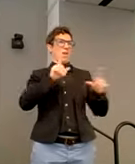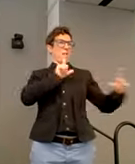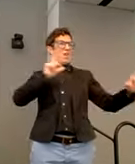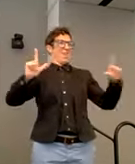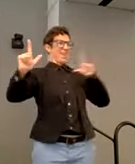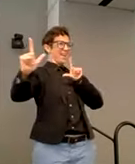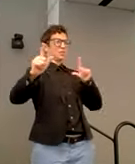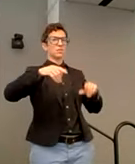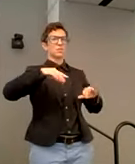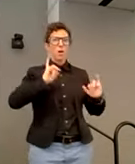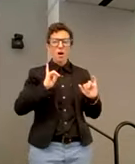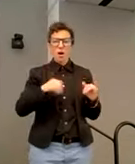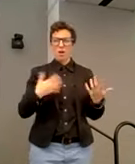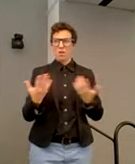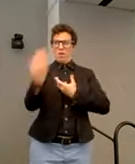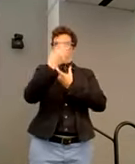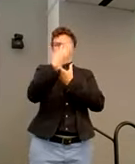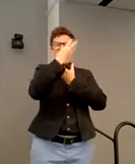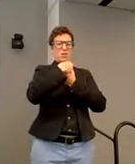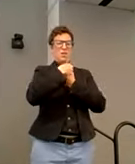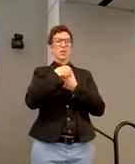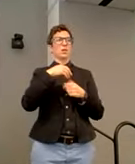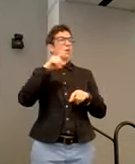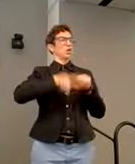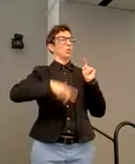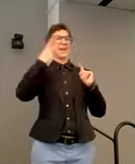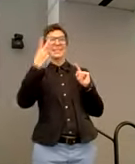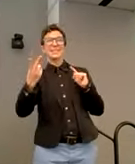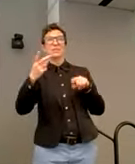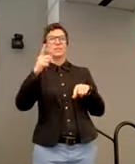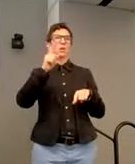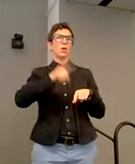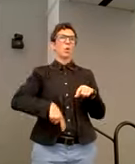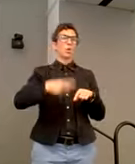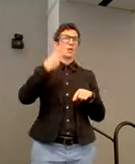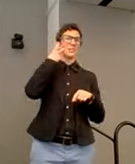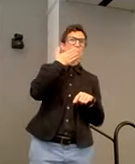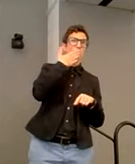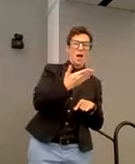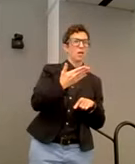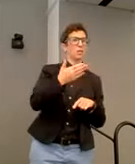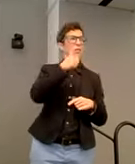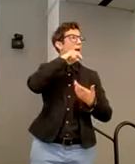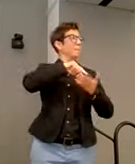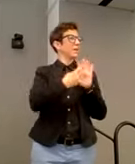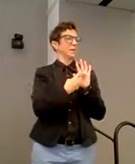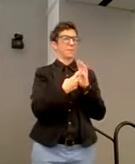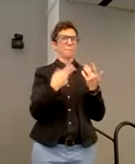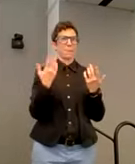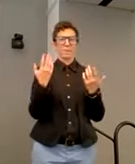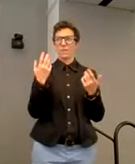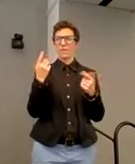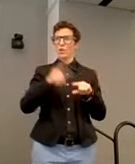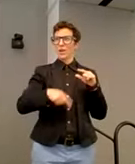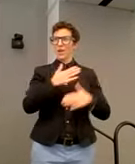understand that not being able to see or not being able to see well doesn't mean that you can't